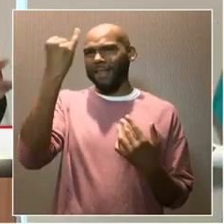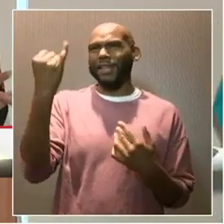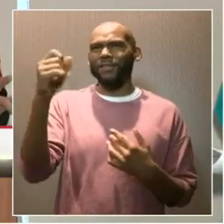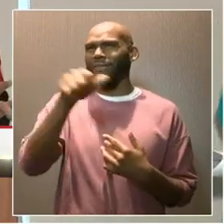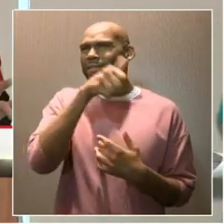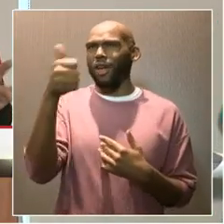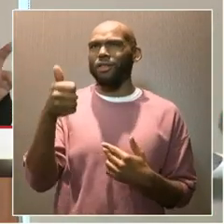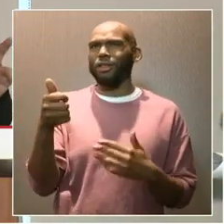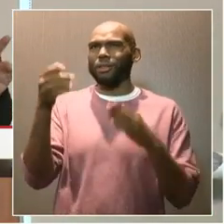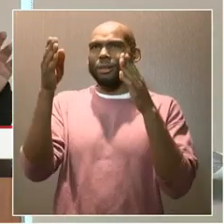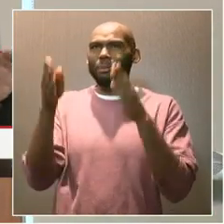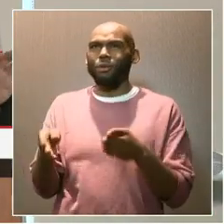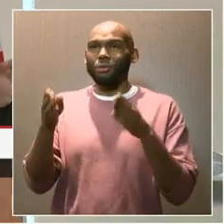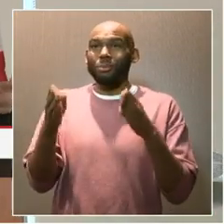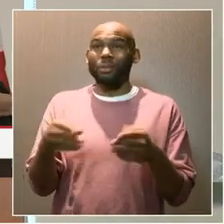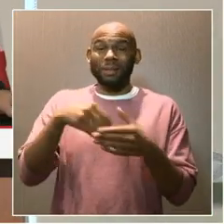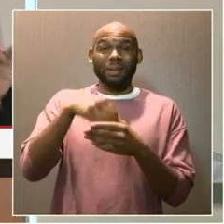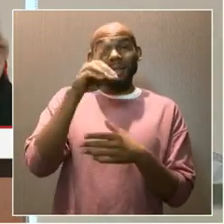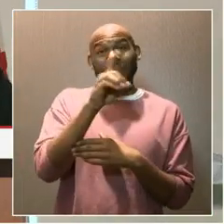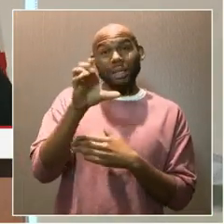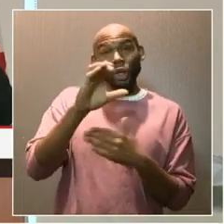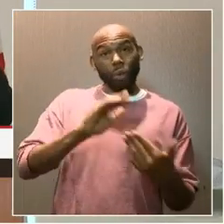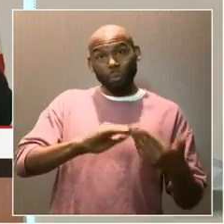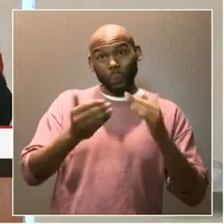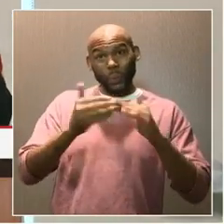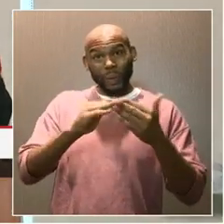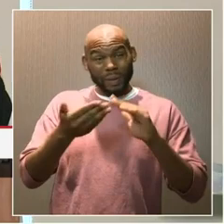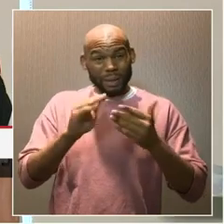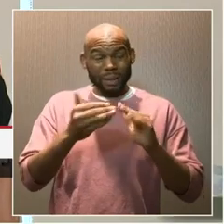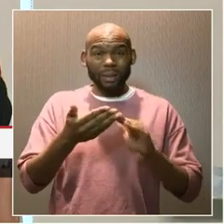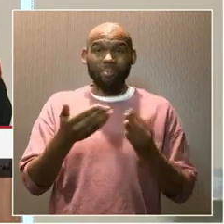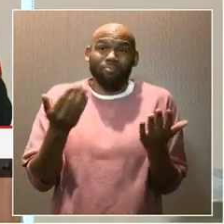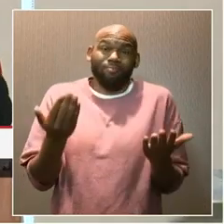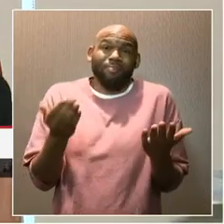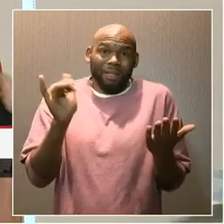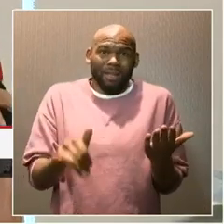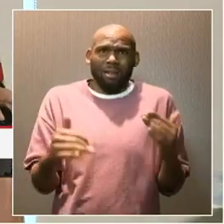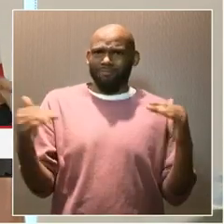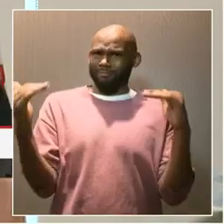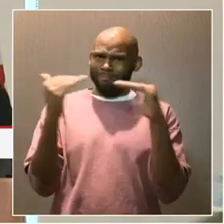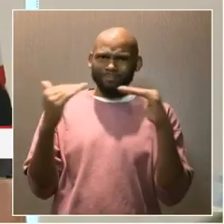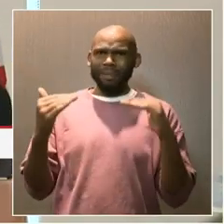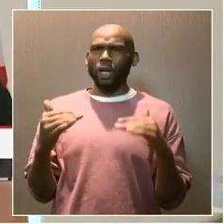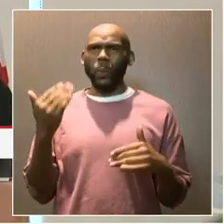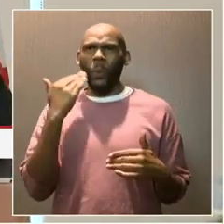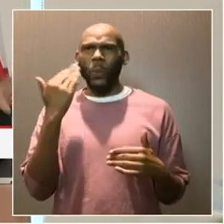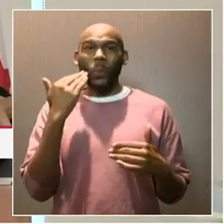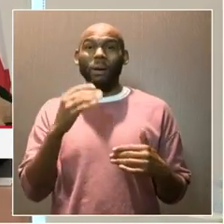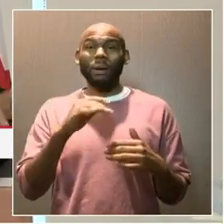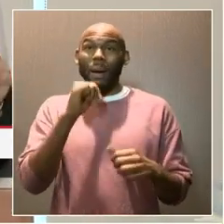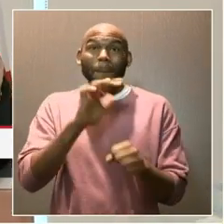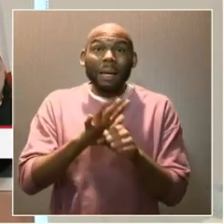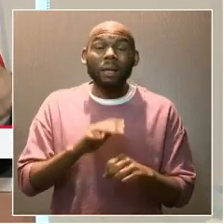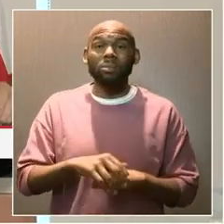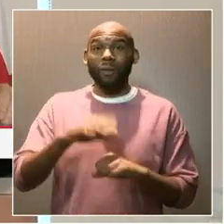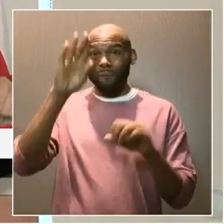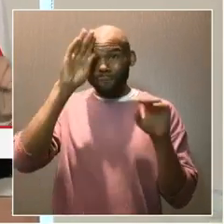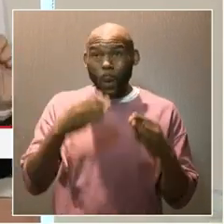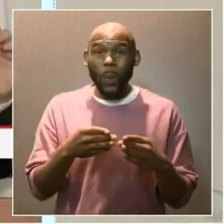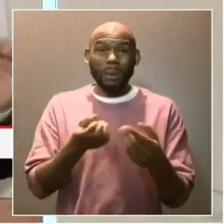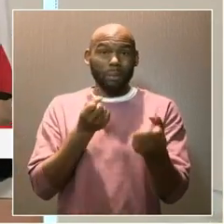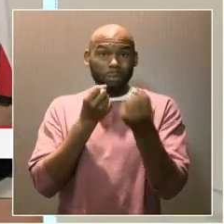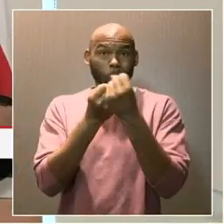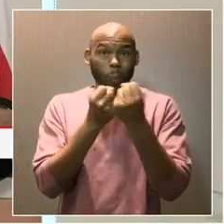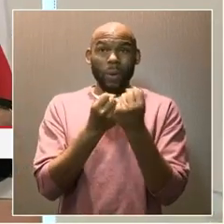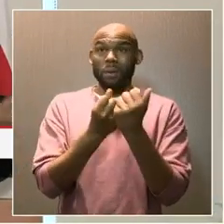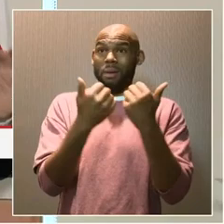other individuals in our D.C. community that are as committed and focused and supporting